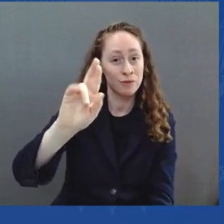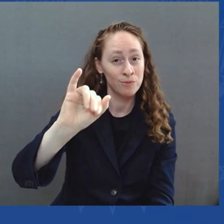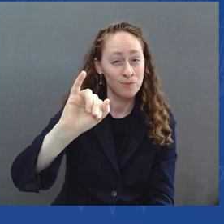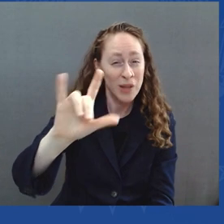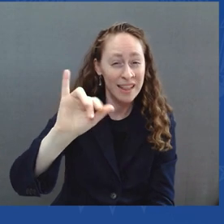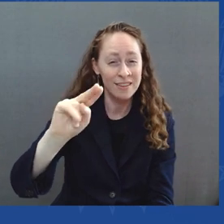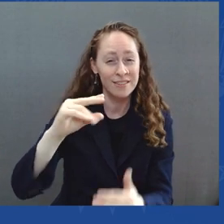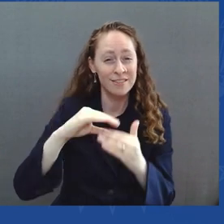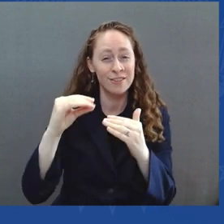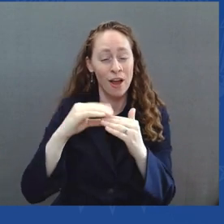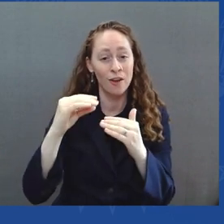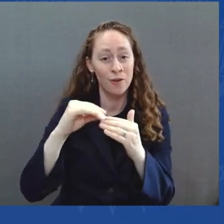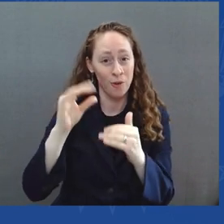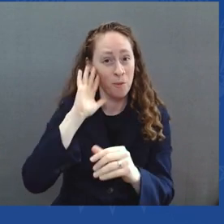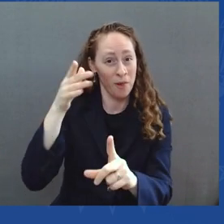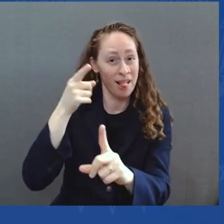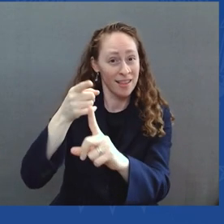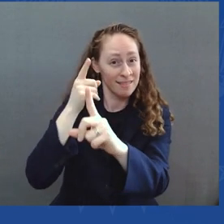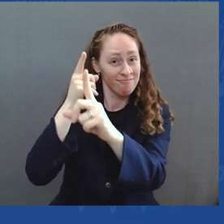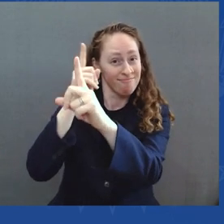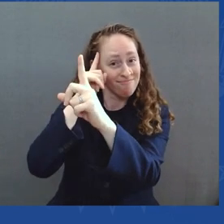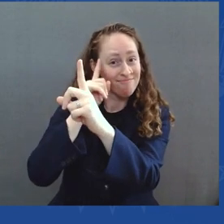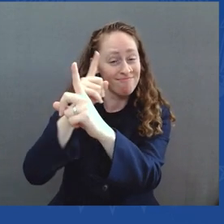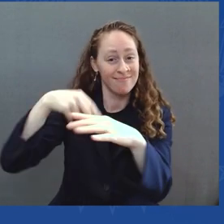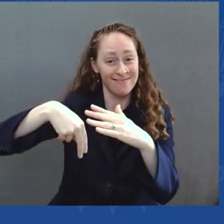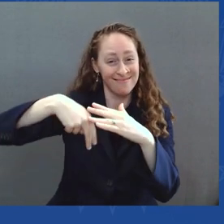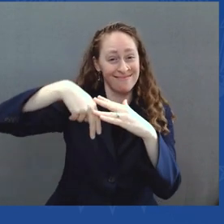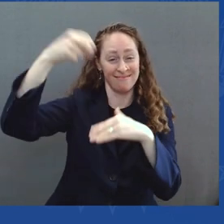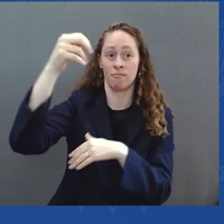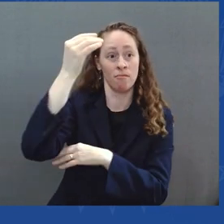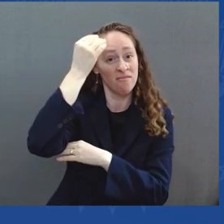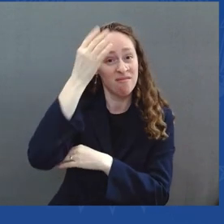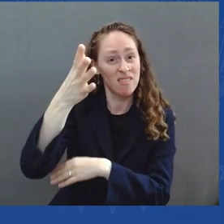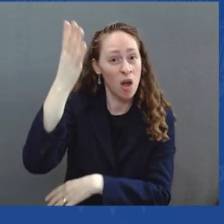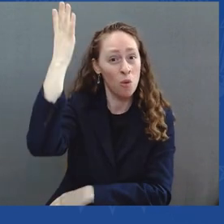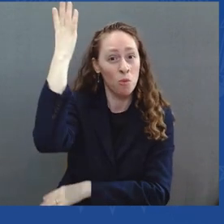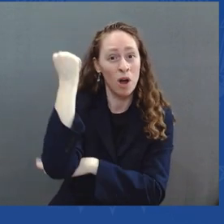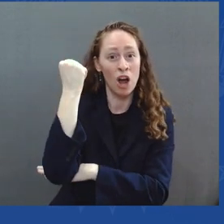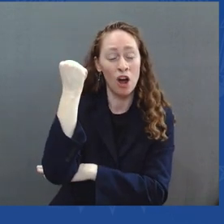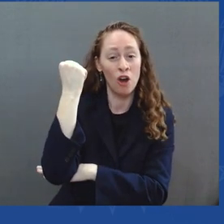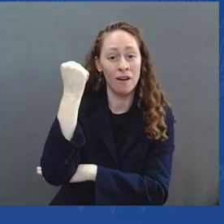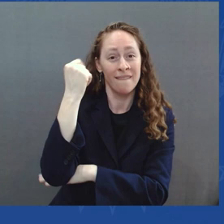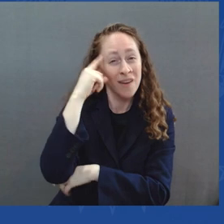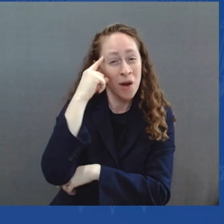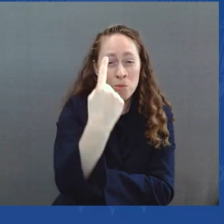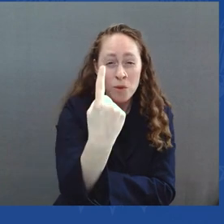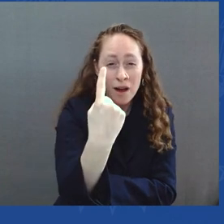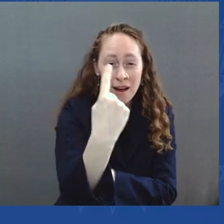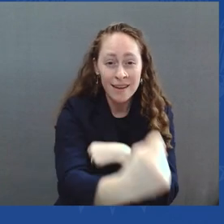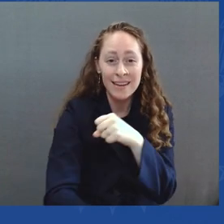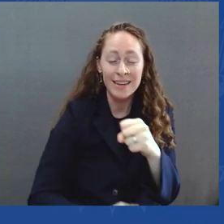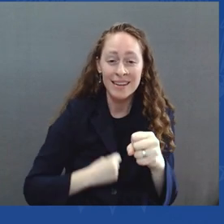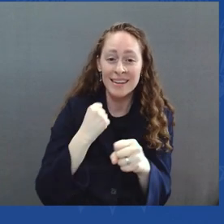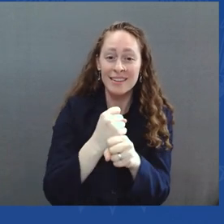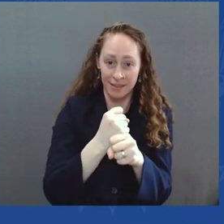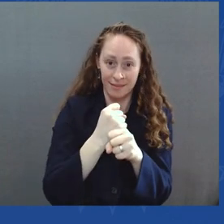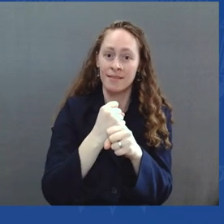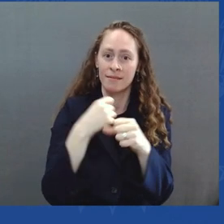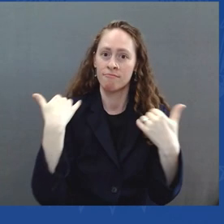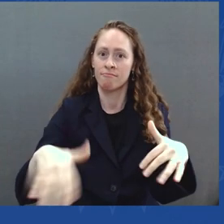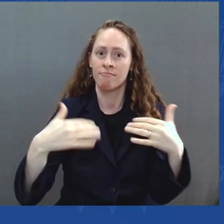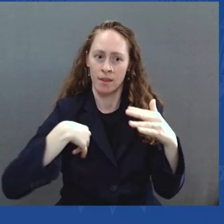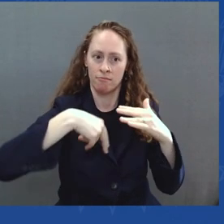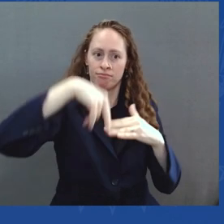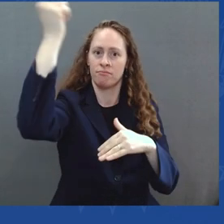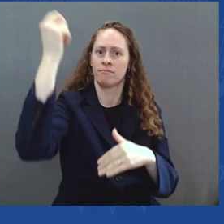That would be the largest one-year reduction in a deficit in U.S. history. And it's particularly important now, as we work to reduce